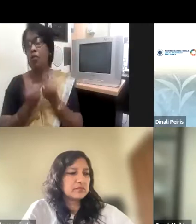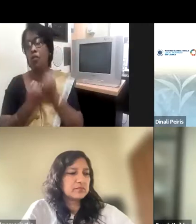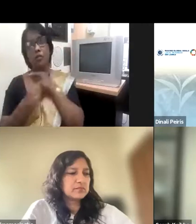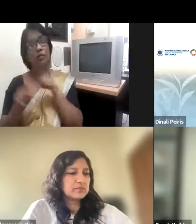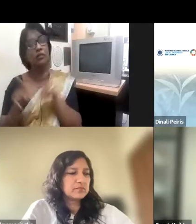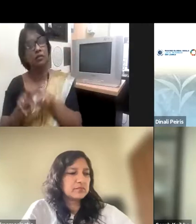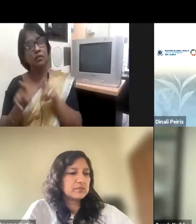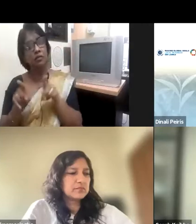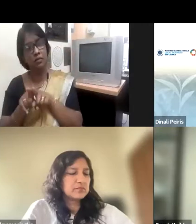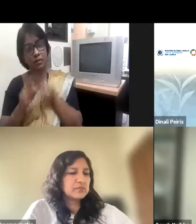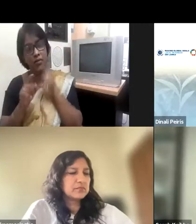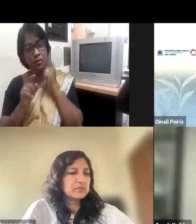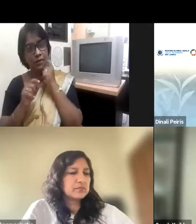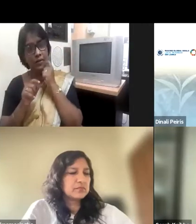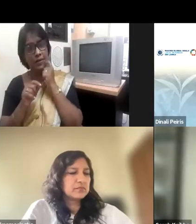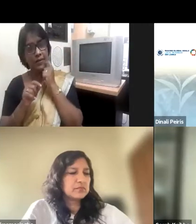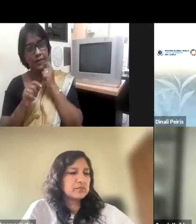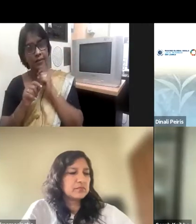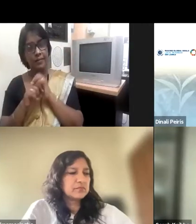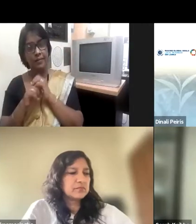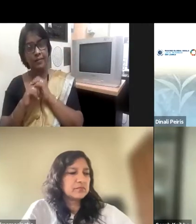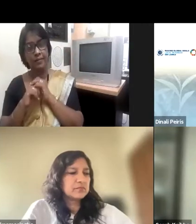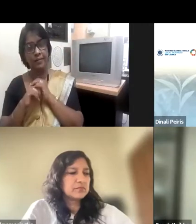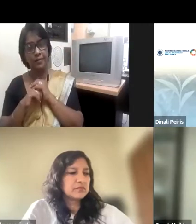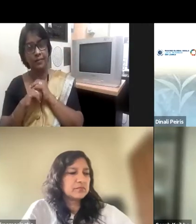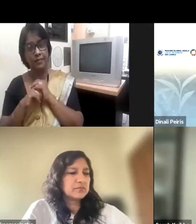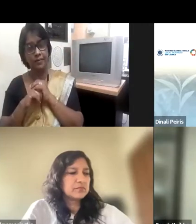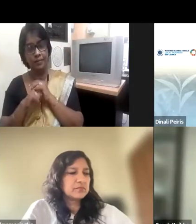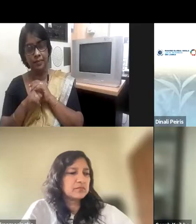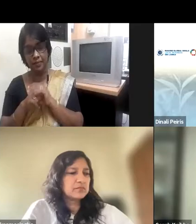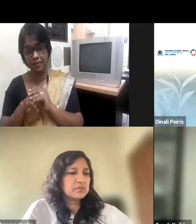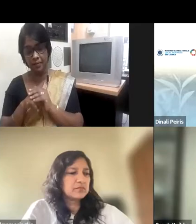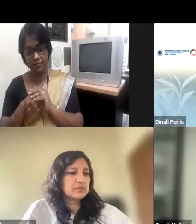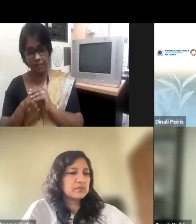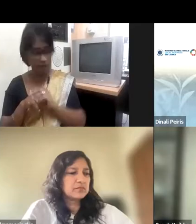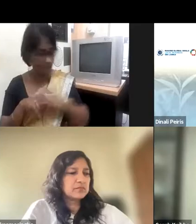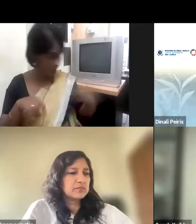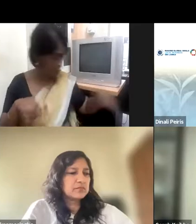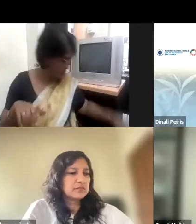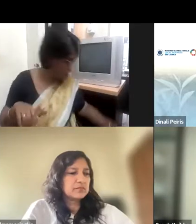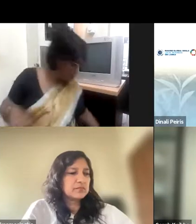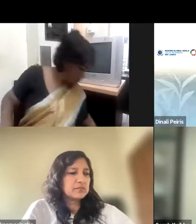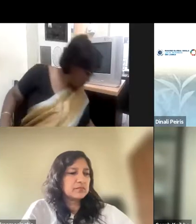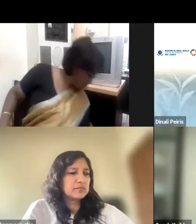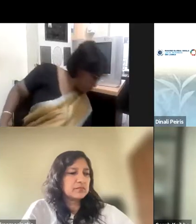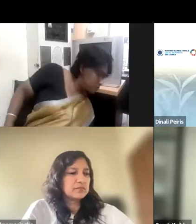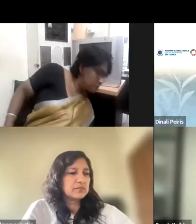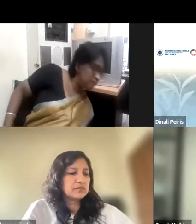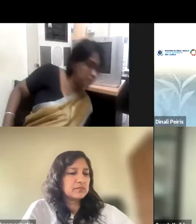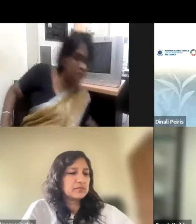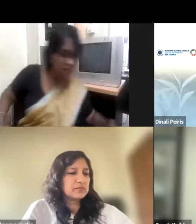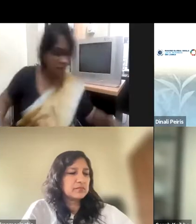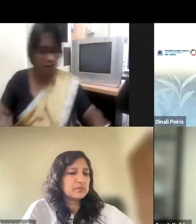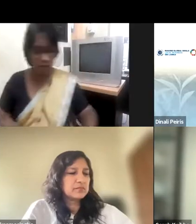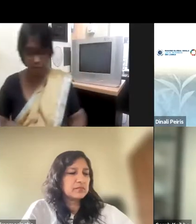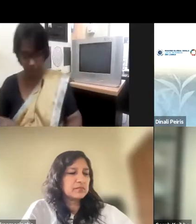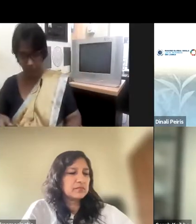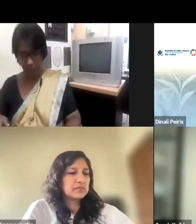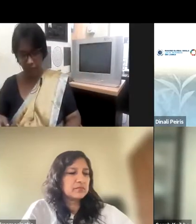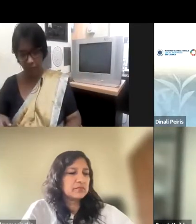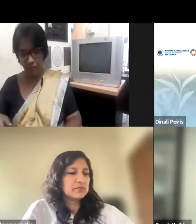been experimenting with the most is the Women's Empowerment Principles, which we call the WEPs for short, which probably many of you are aware of,